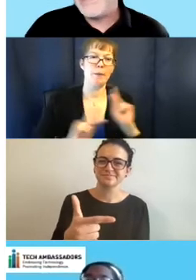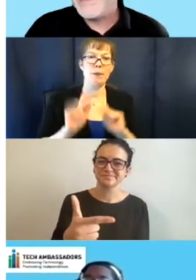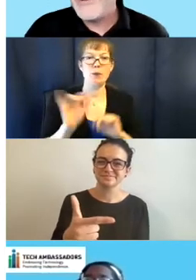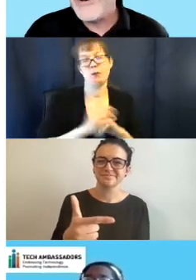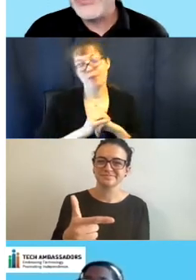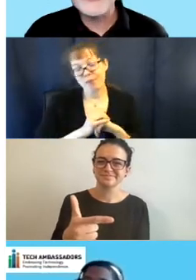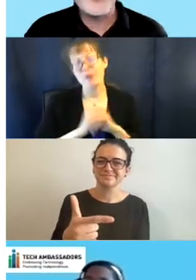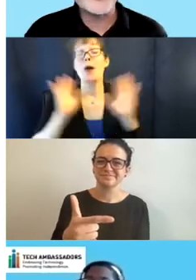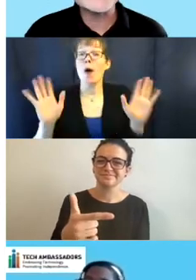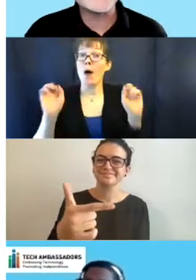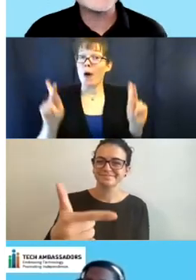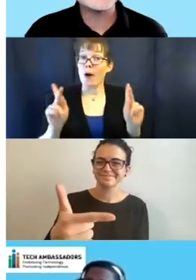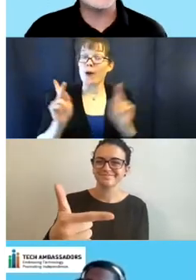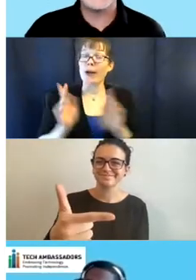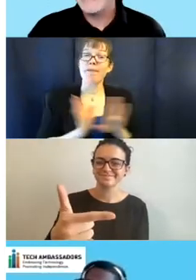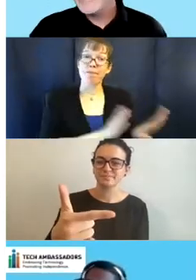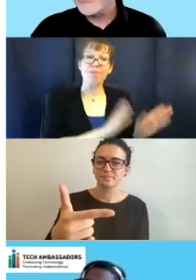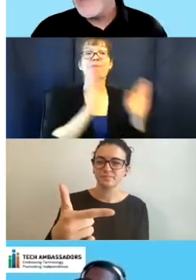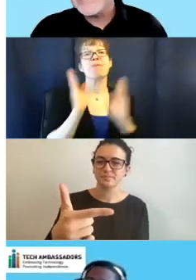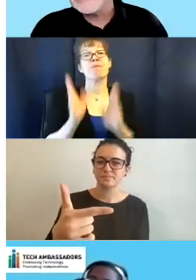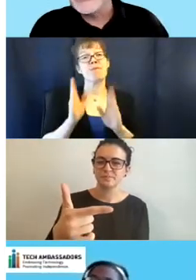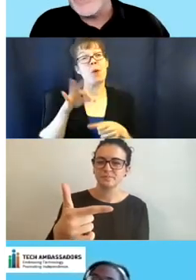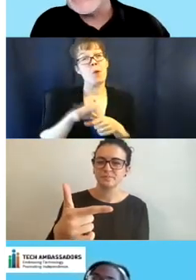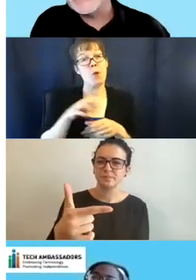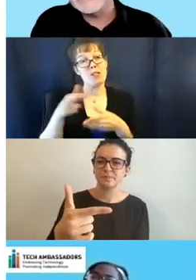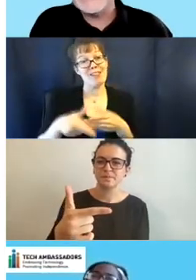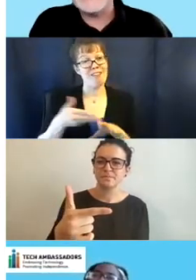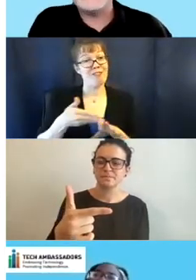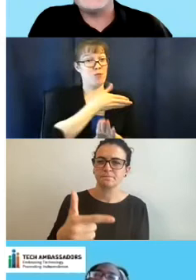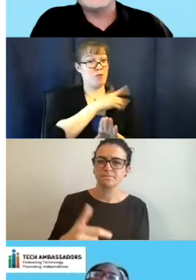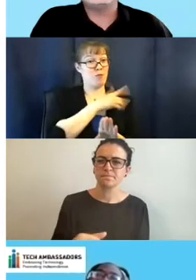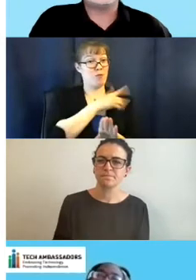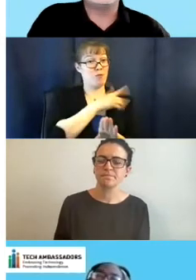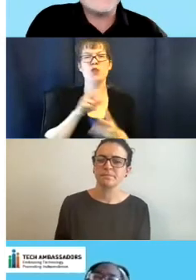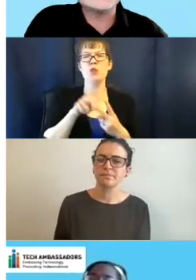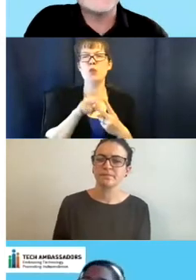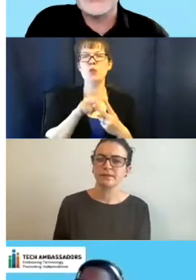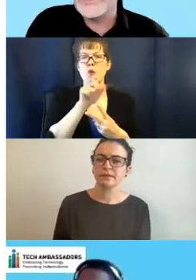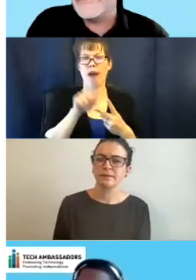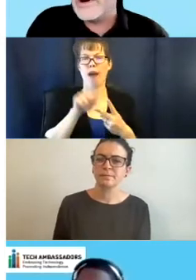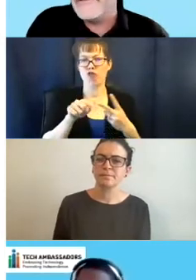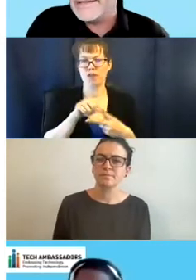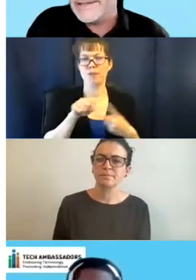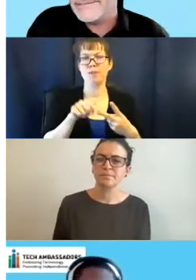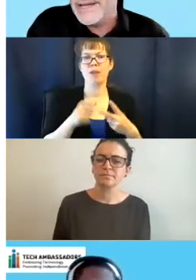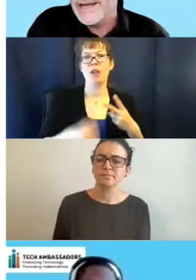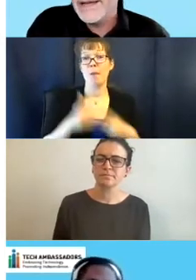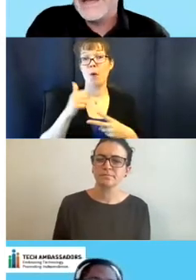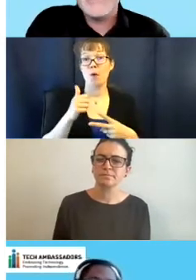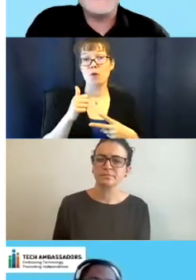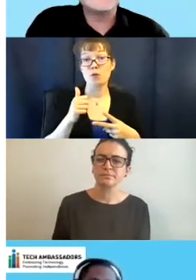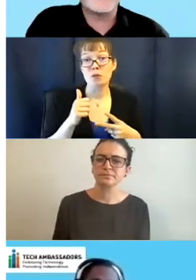Okay. On to some poll results. So we asked two questions in the vast majority of our events,